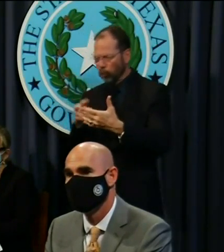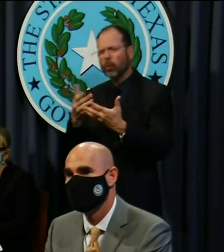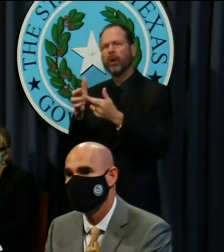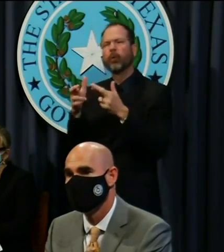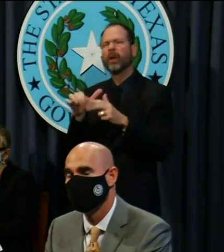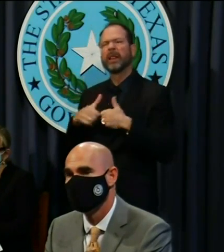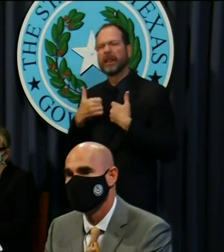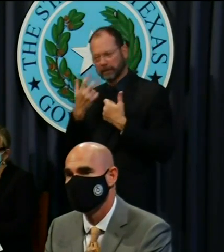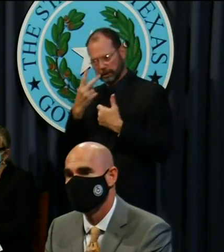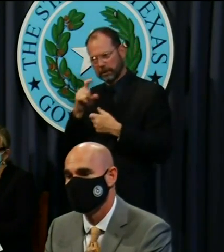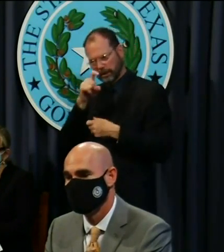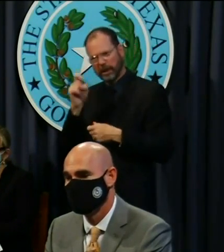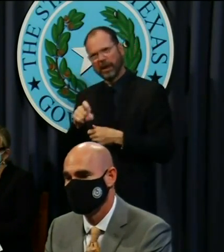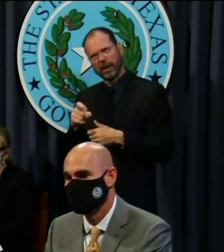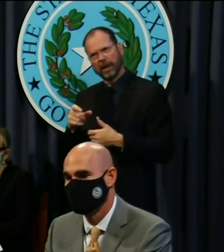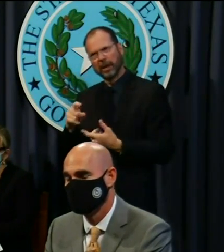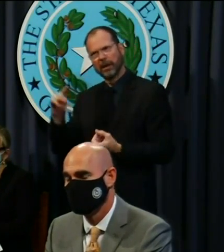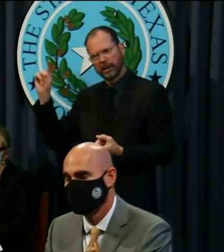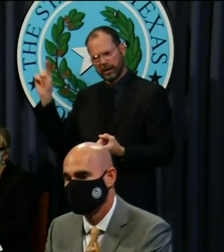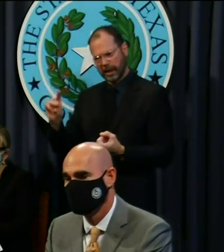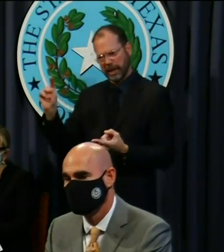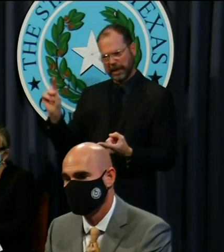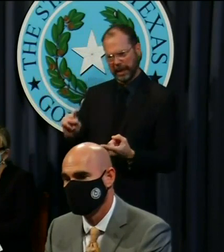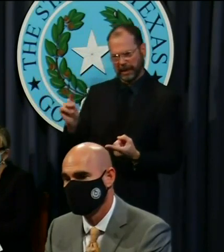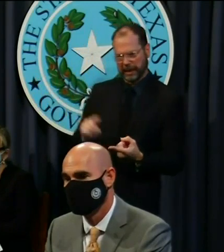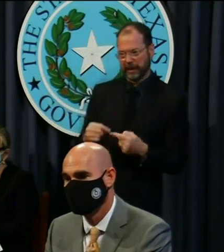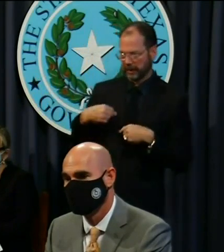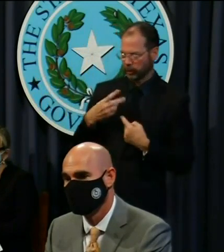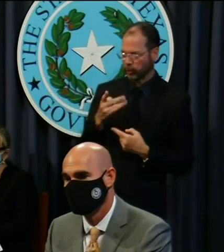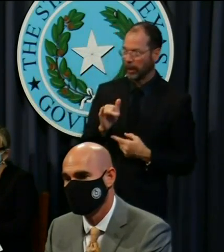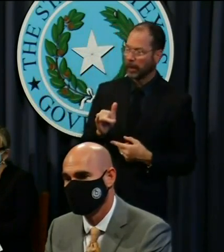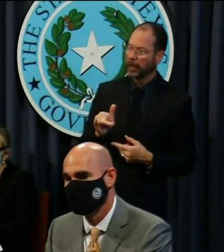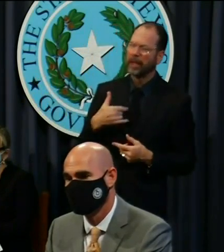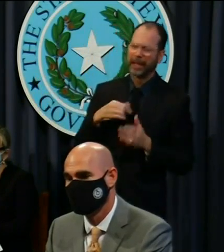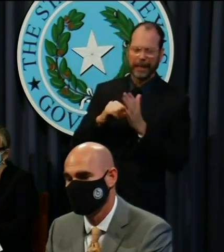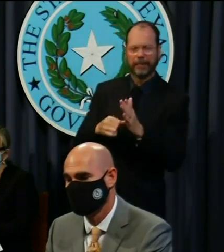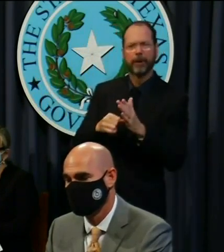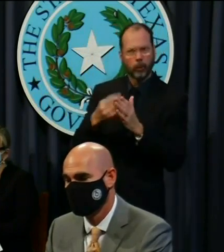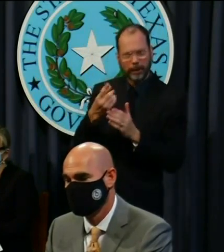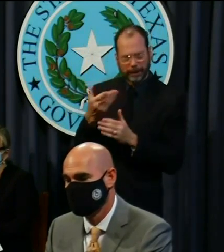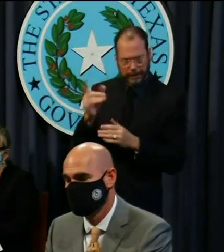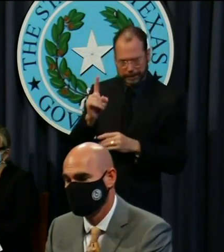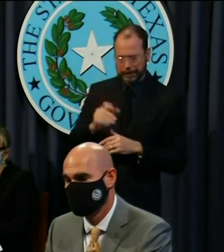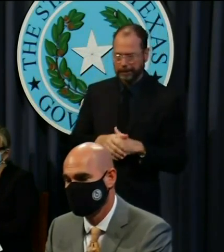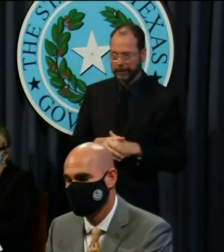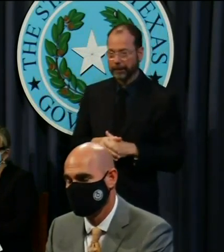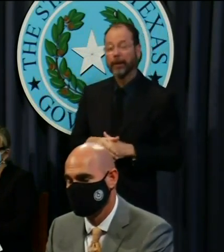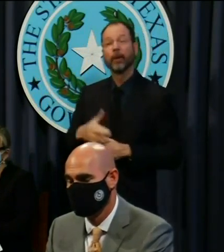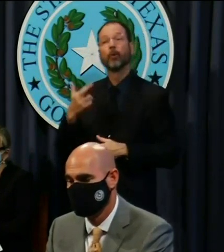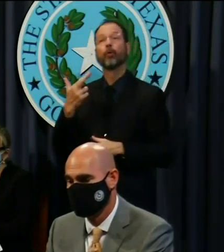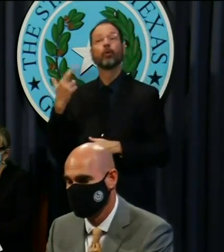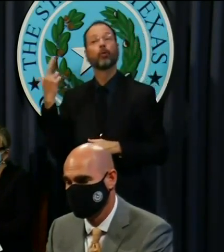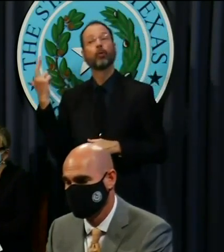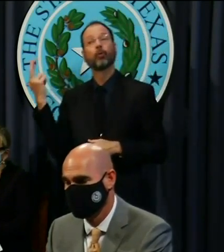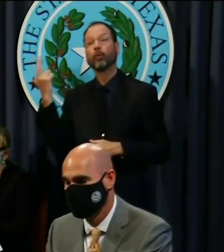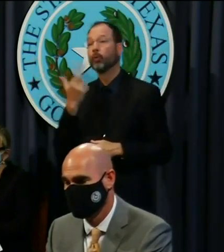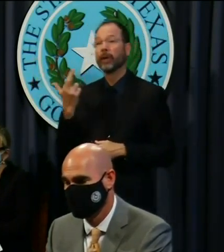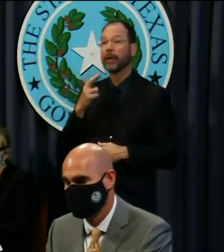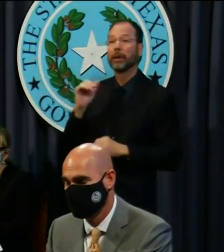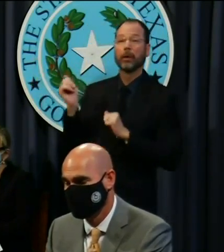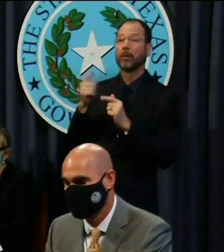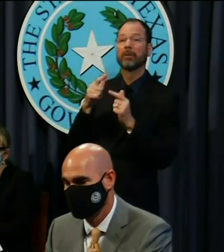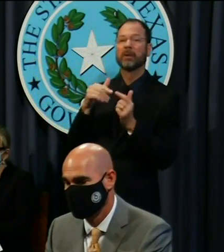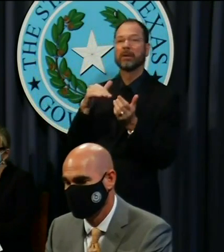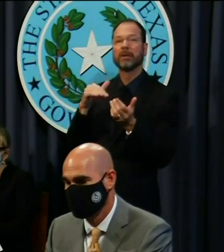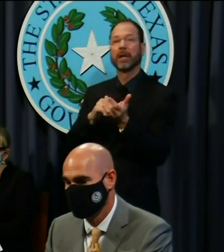will see that Texas has been on a steady downtrend since July. And I must emphasize this. The reason why every doctor has